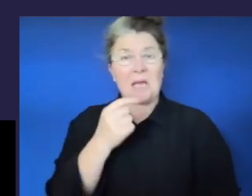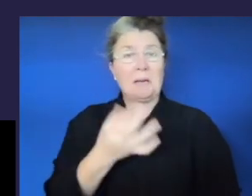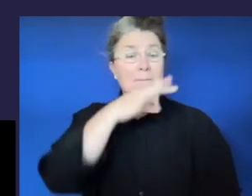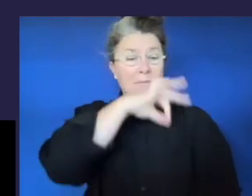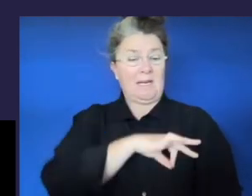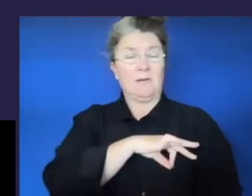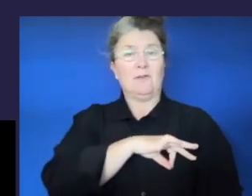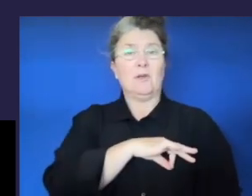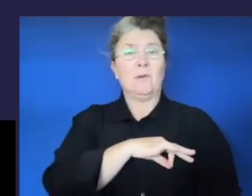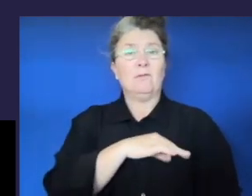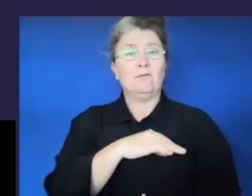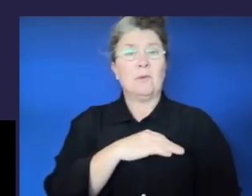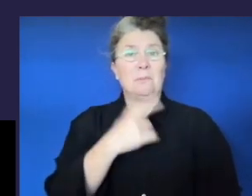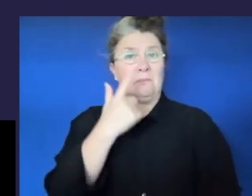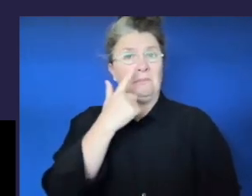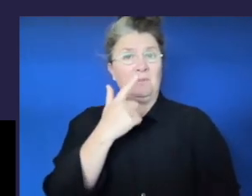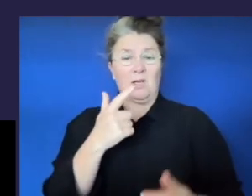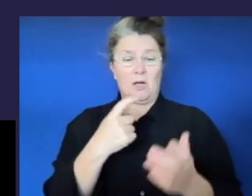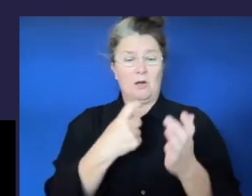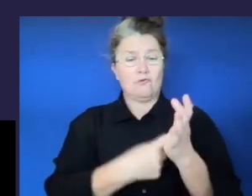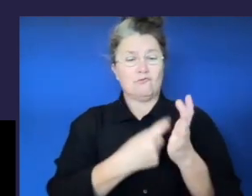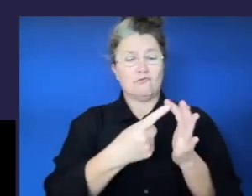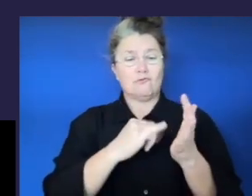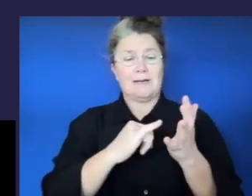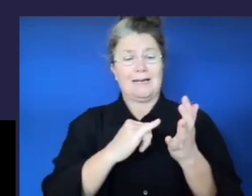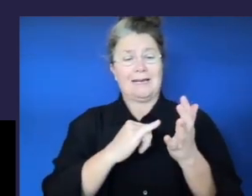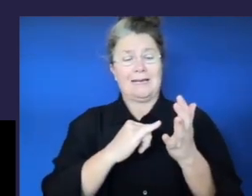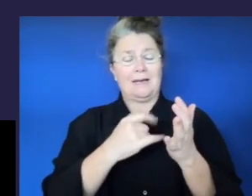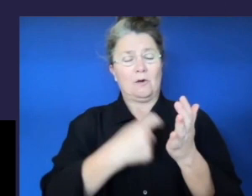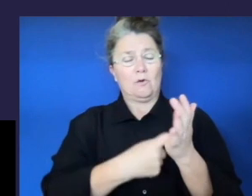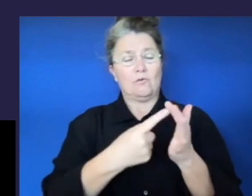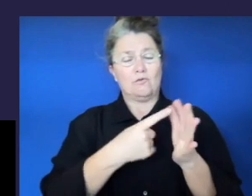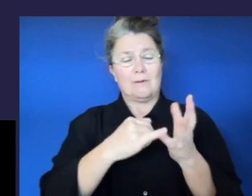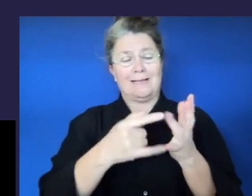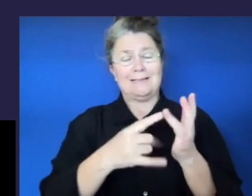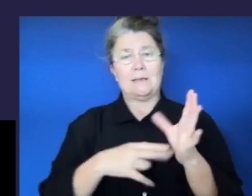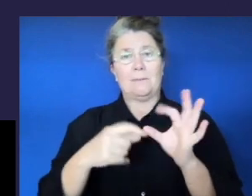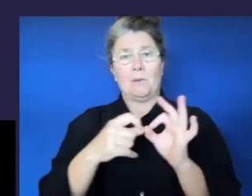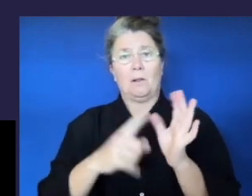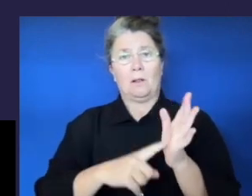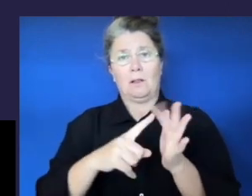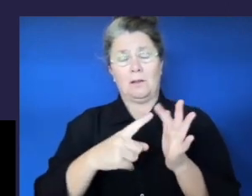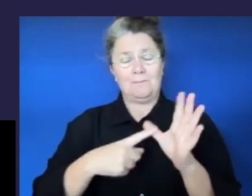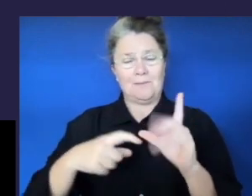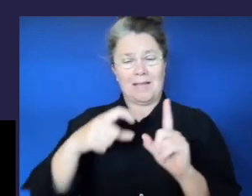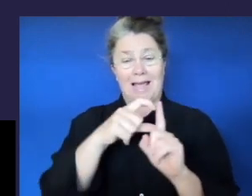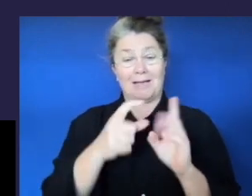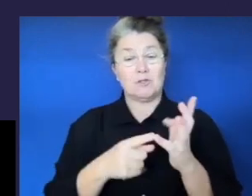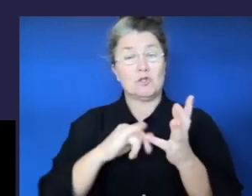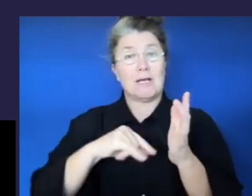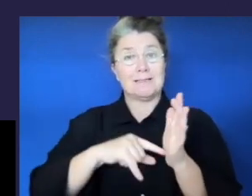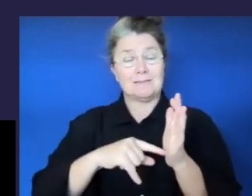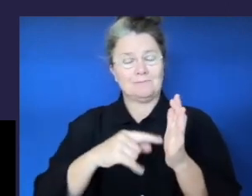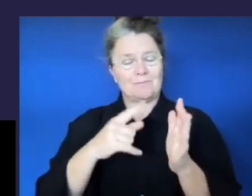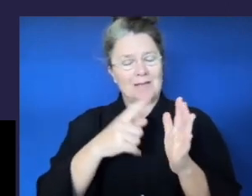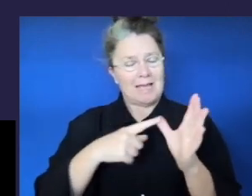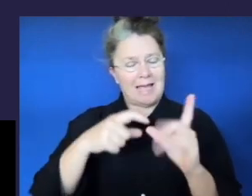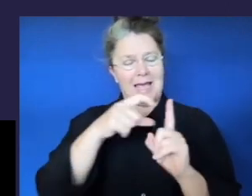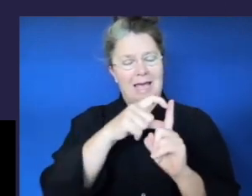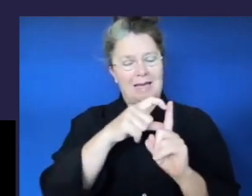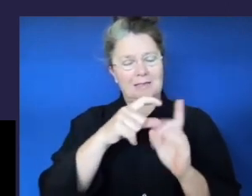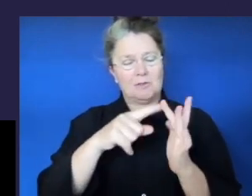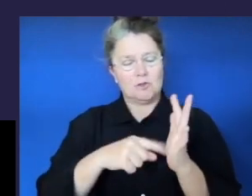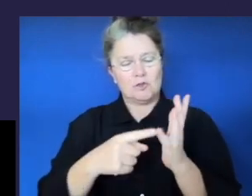the identified knowledge and skills in equitable ways. In Australia, the provision of adjustments is legislated within the disability